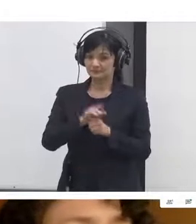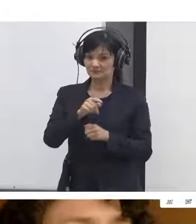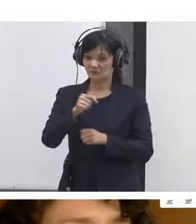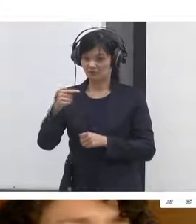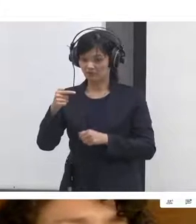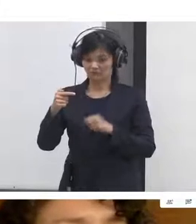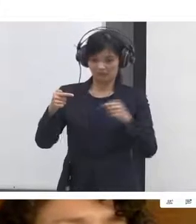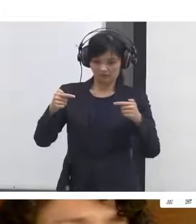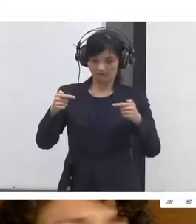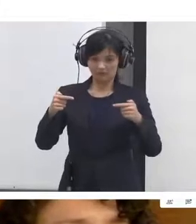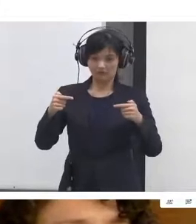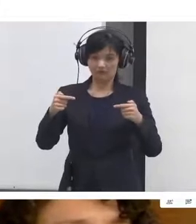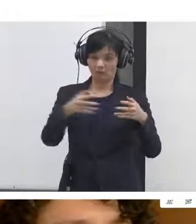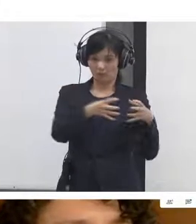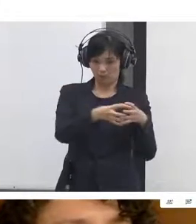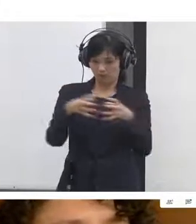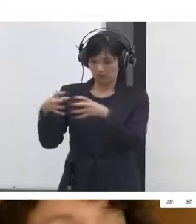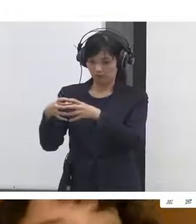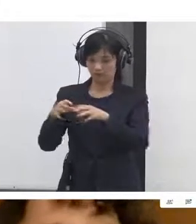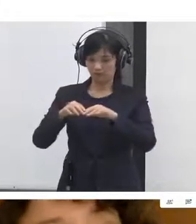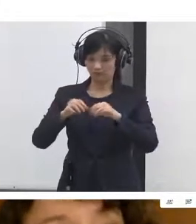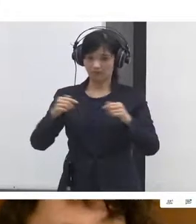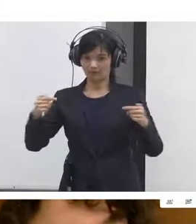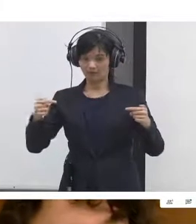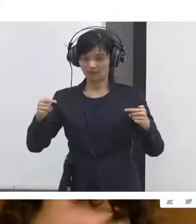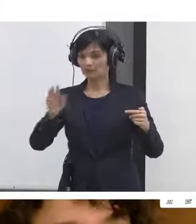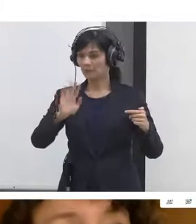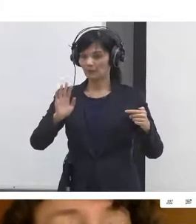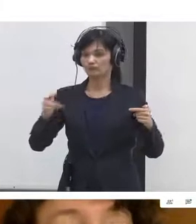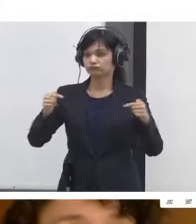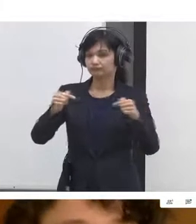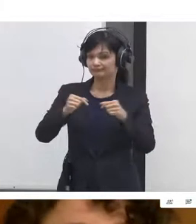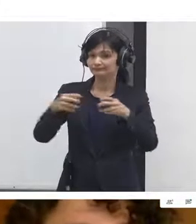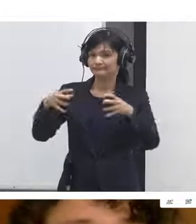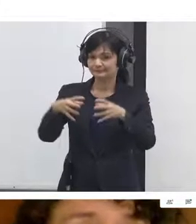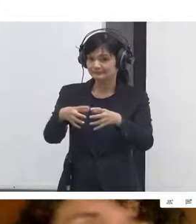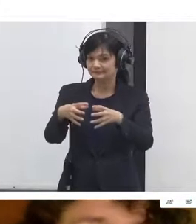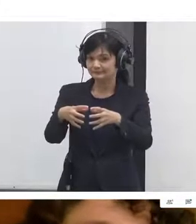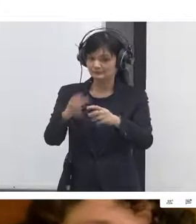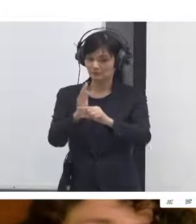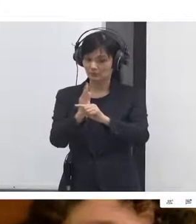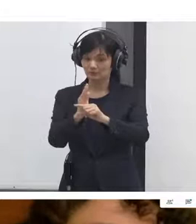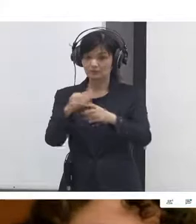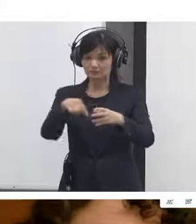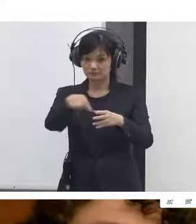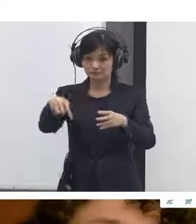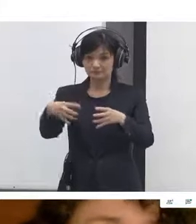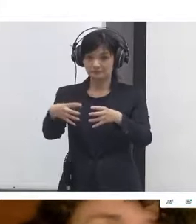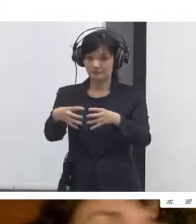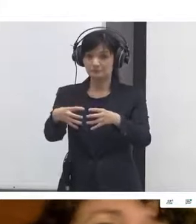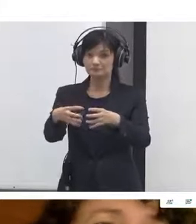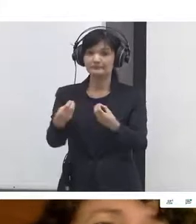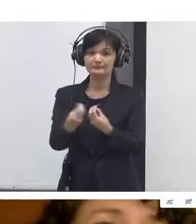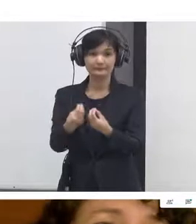and then maybe at a medium level people with professional training